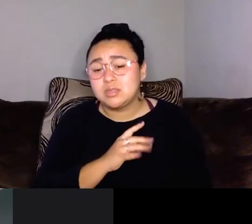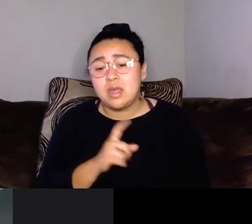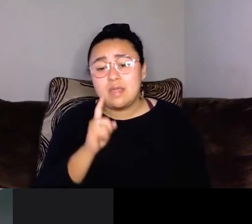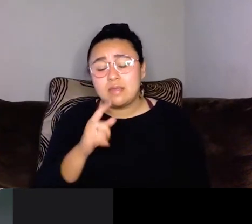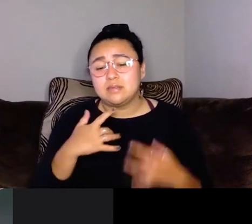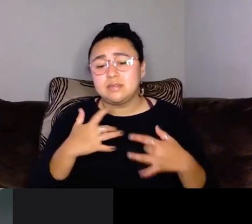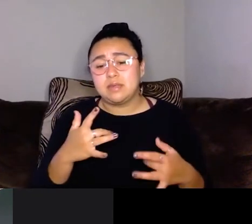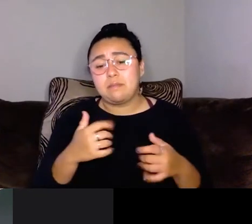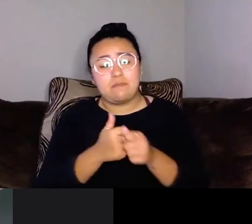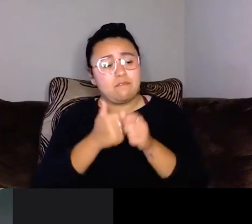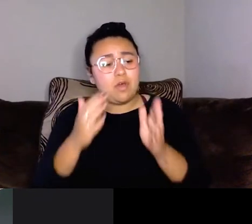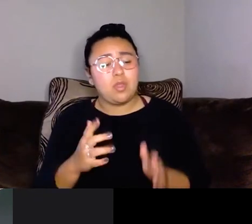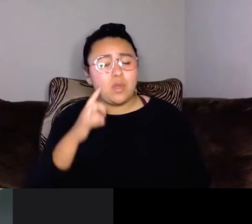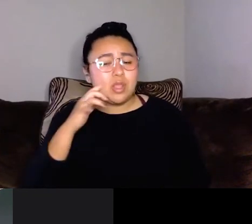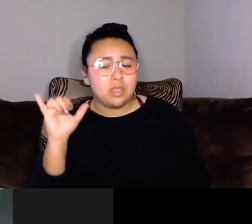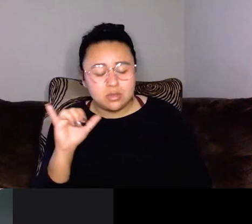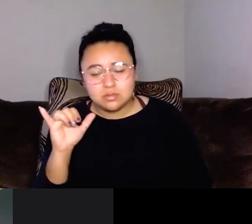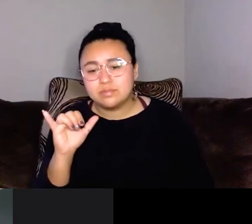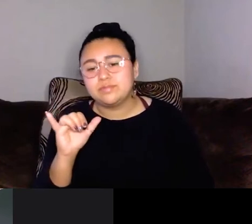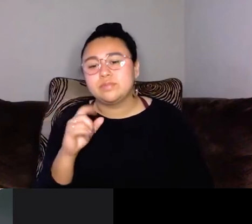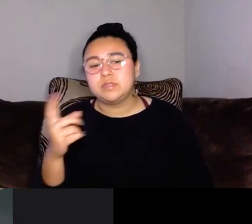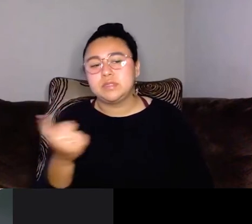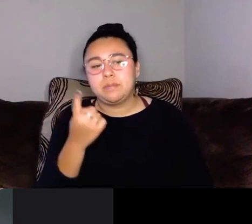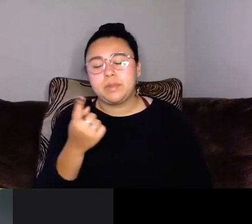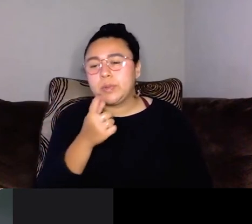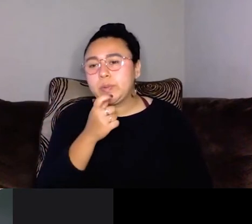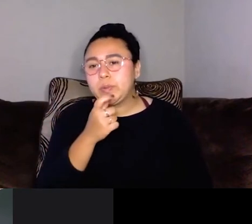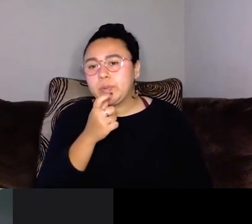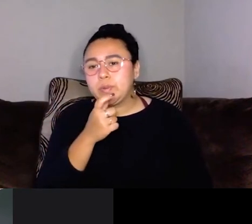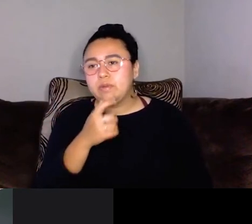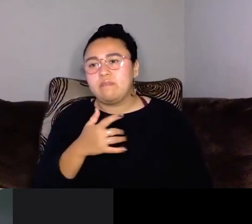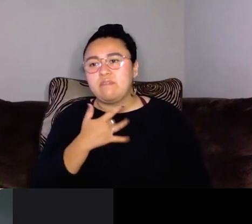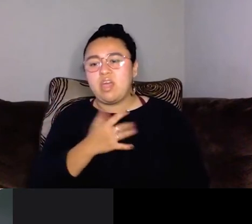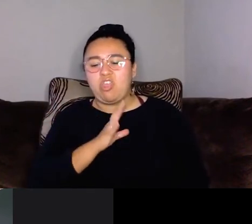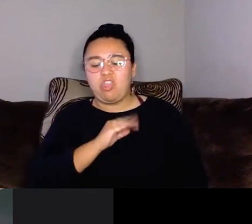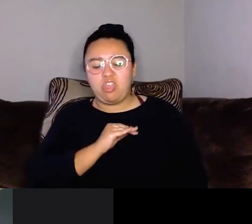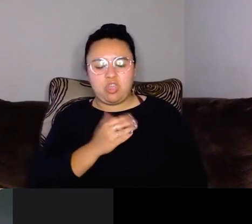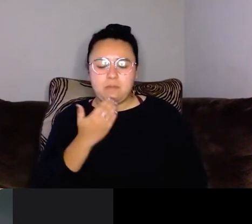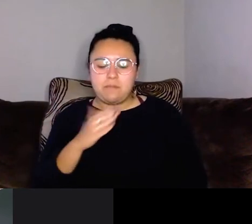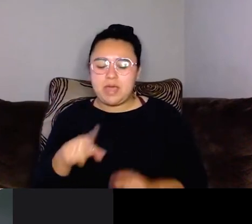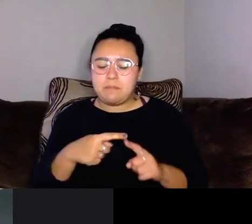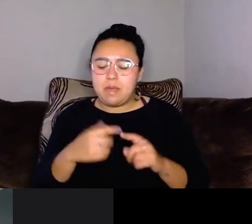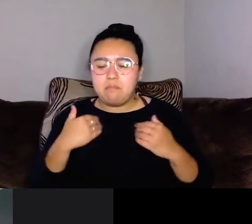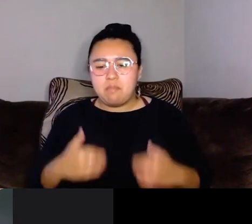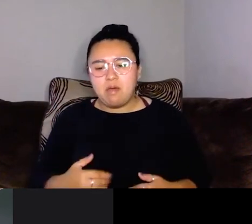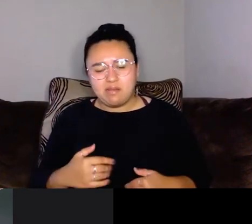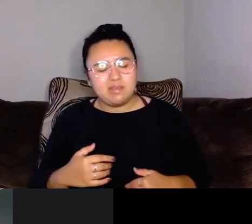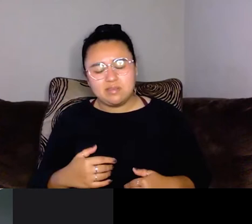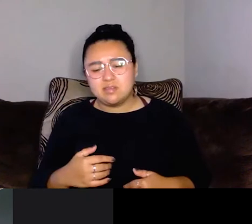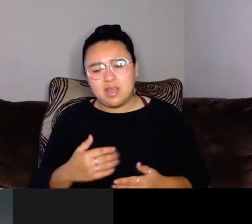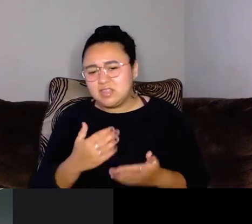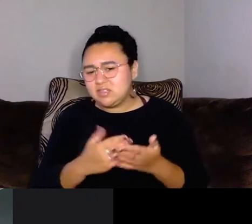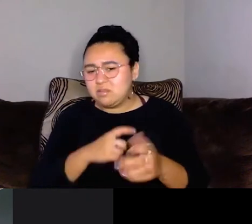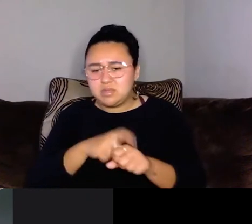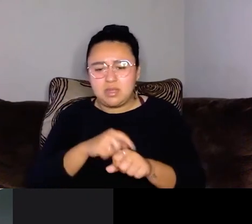typical follower is someone who has felt bad about their body at some point. Um, they're not always fat, just,